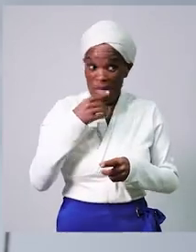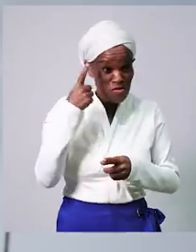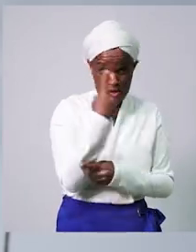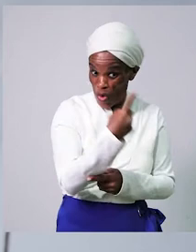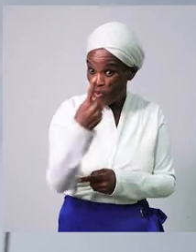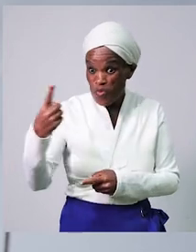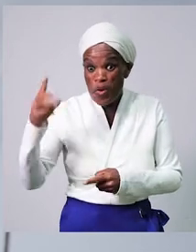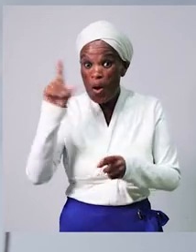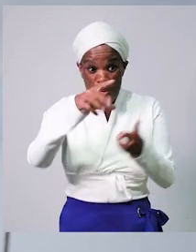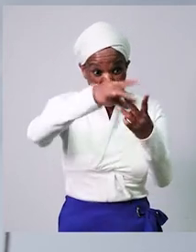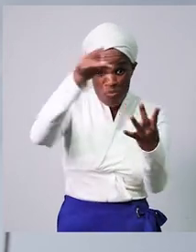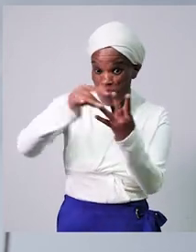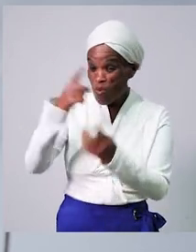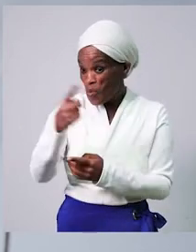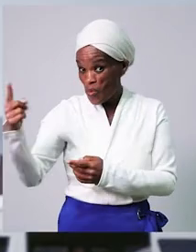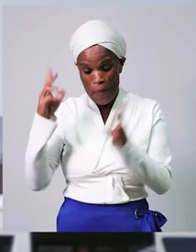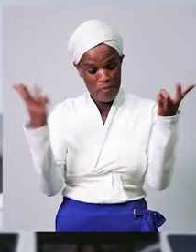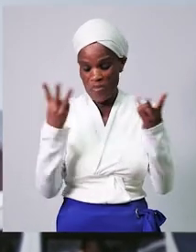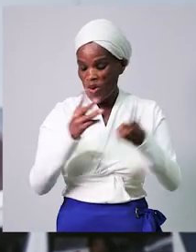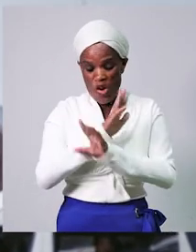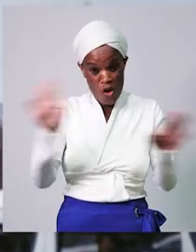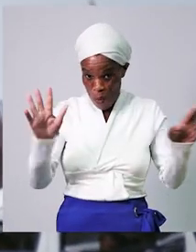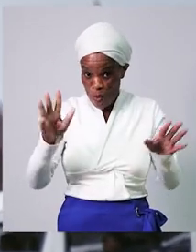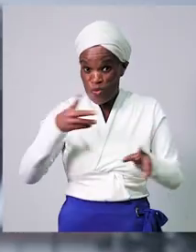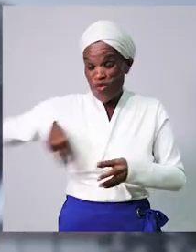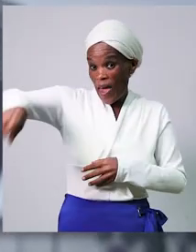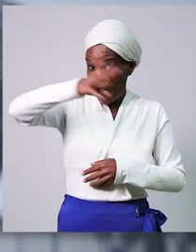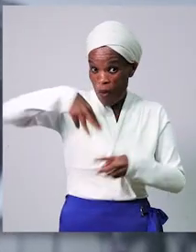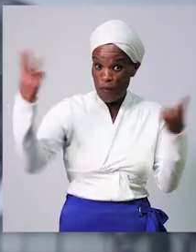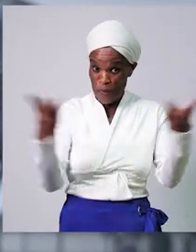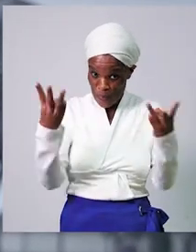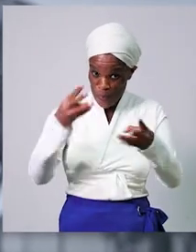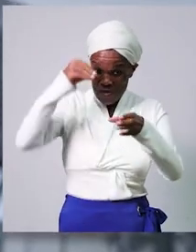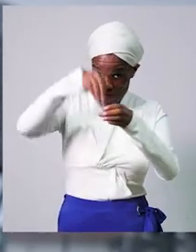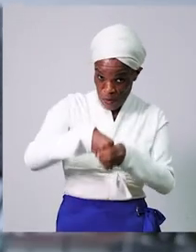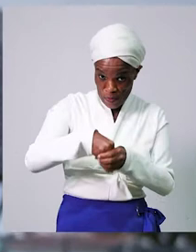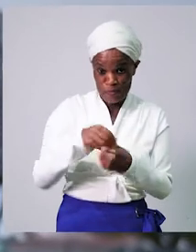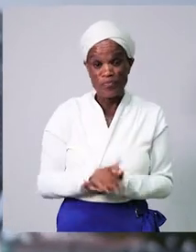saying,